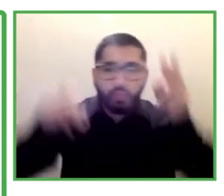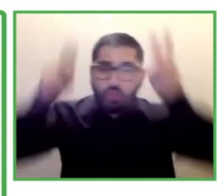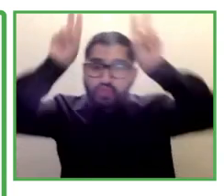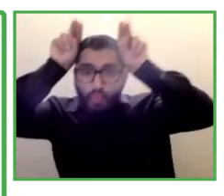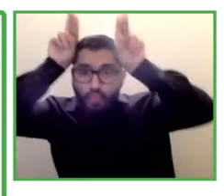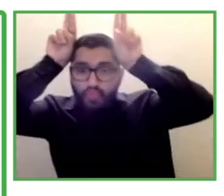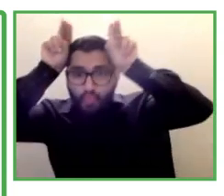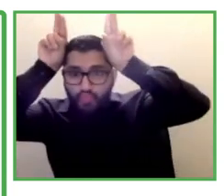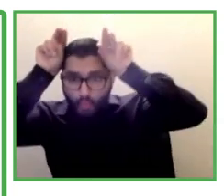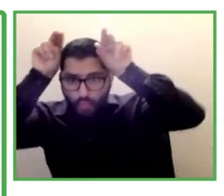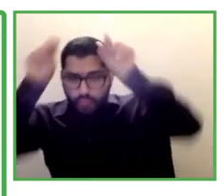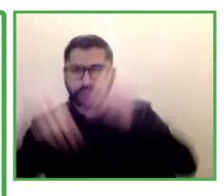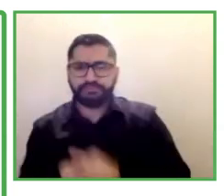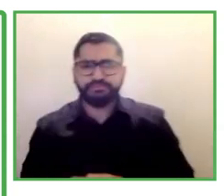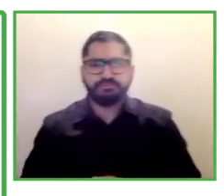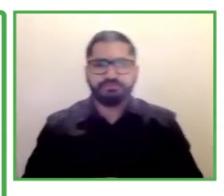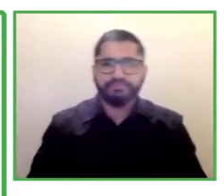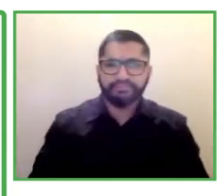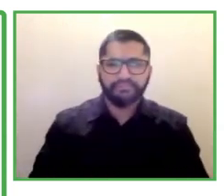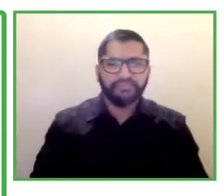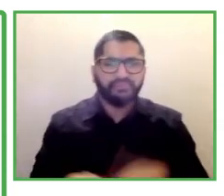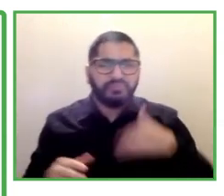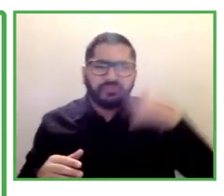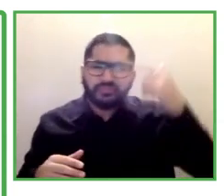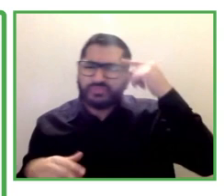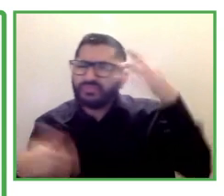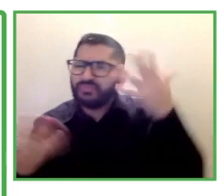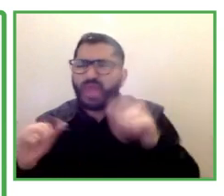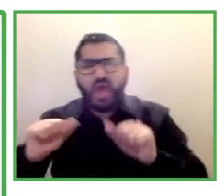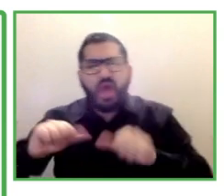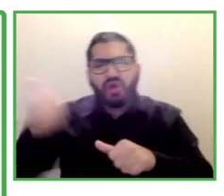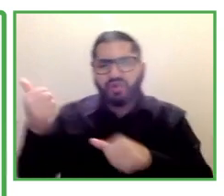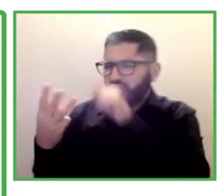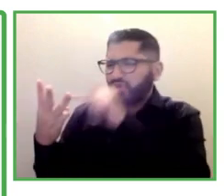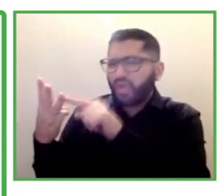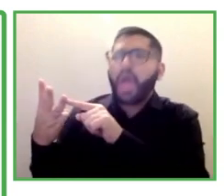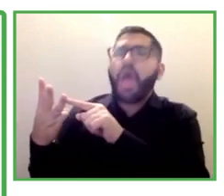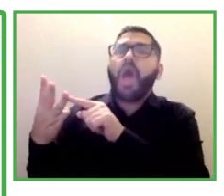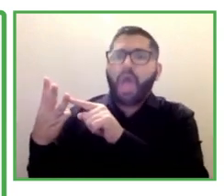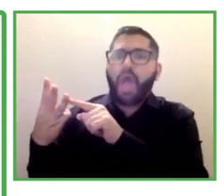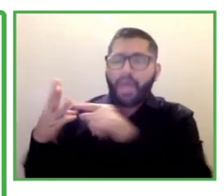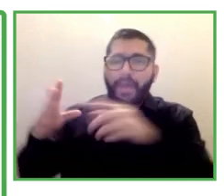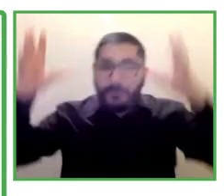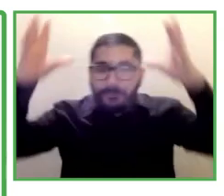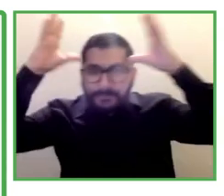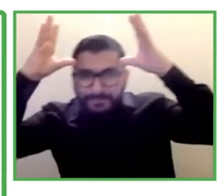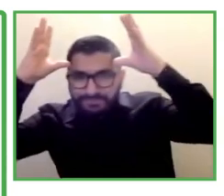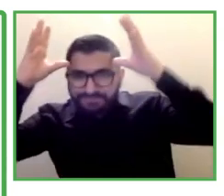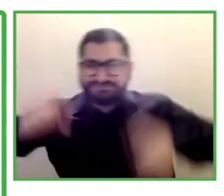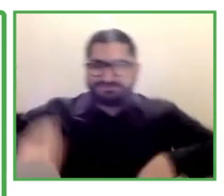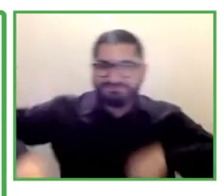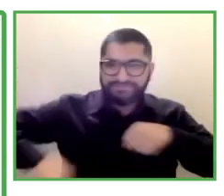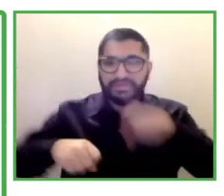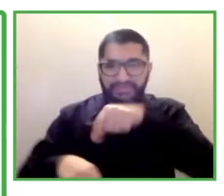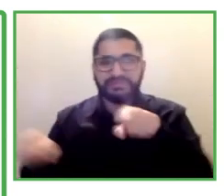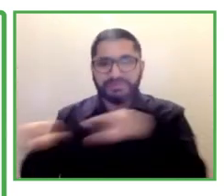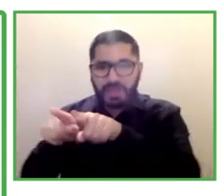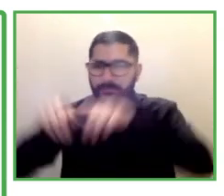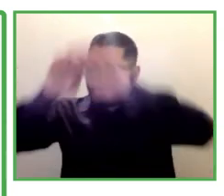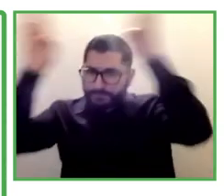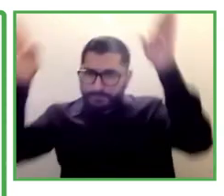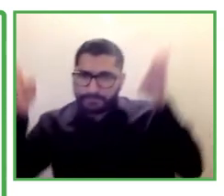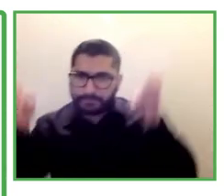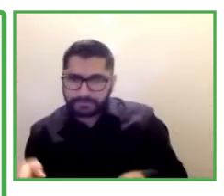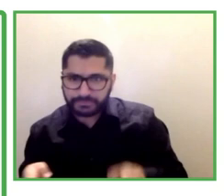but he's going into the cave after he understand the bear has a list of